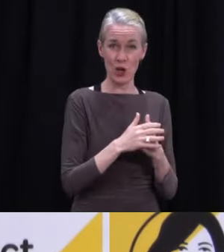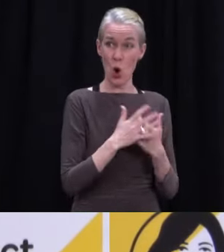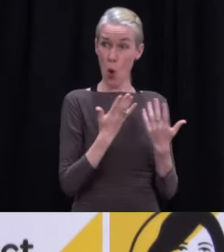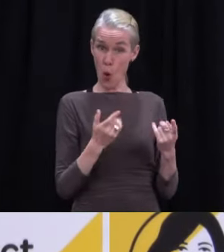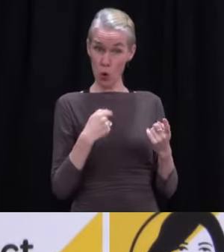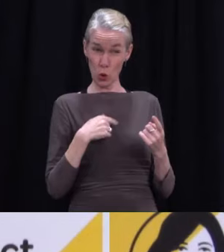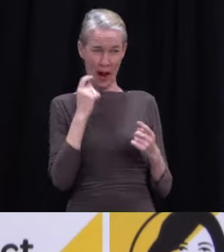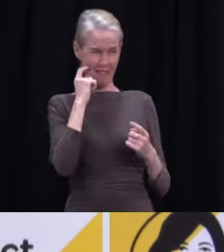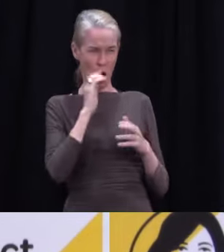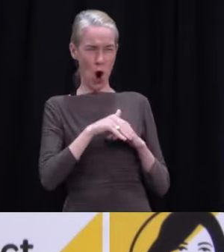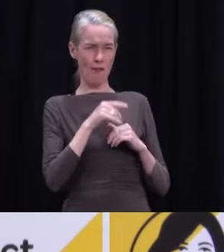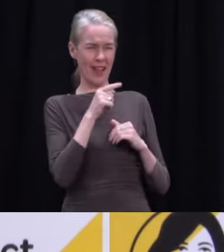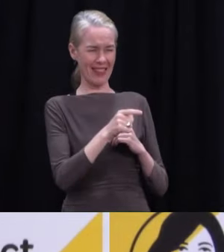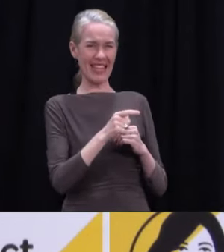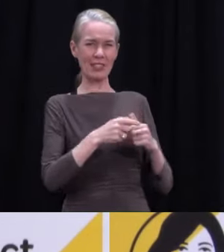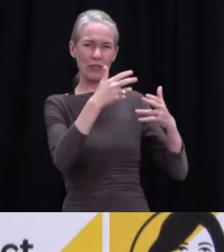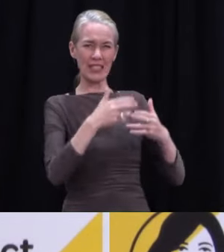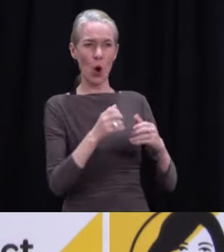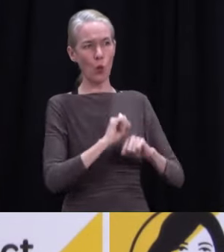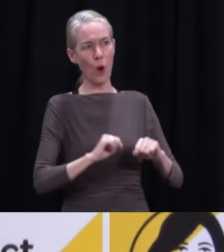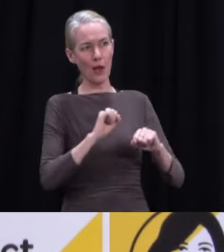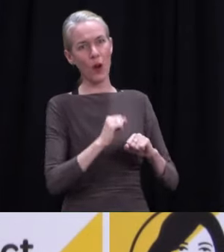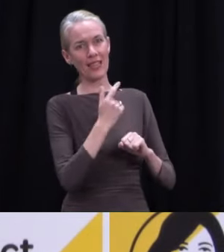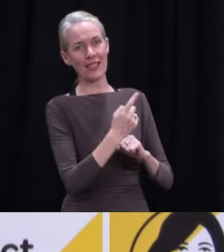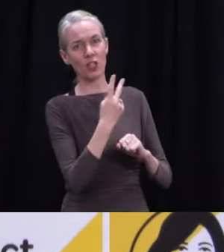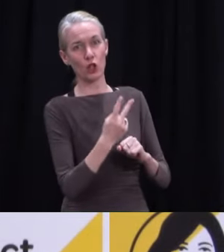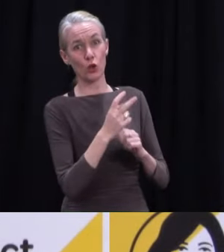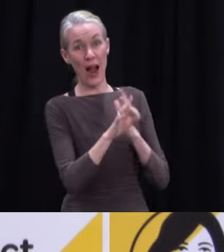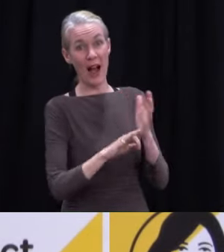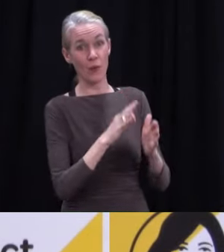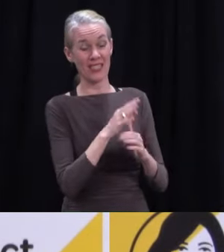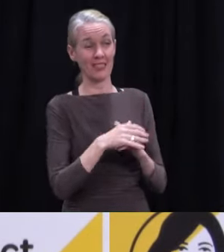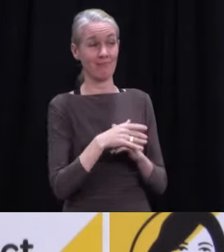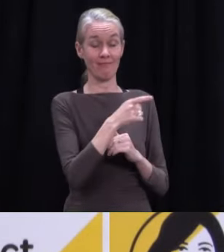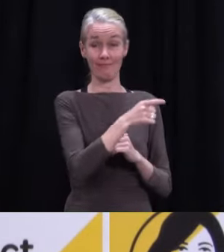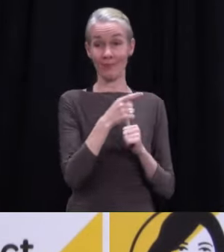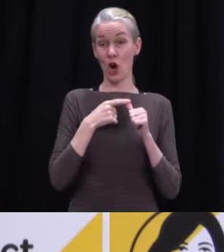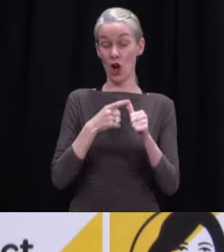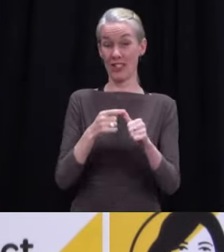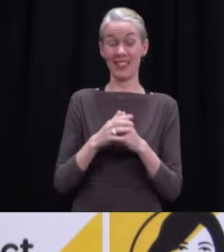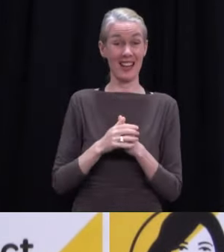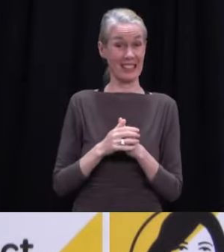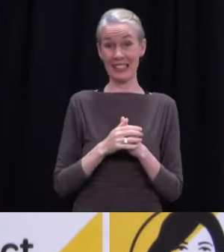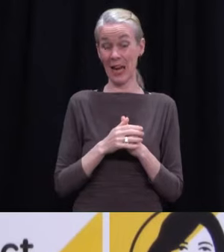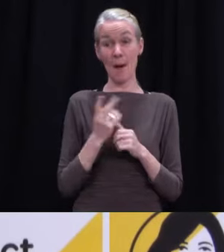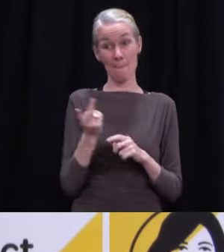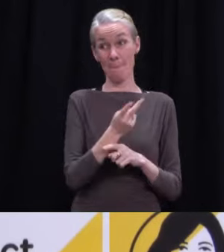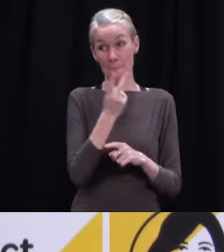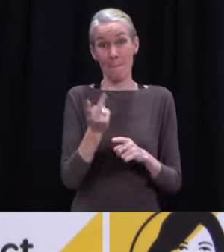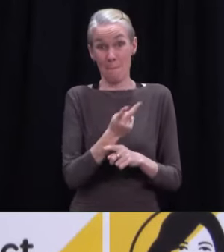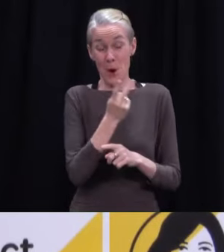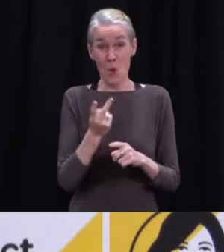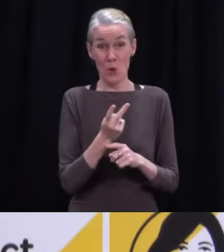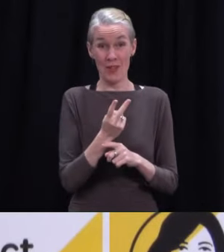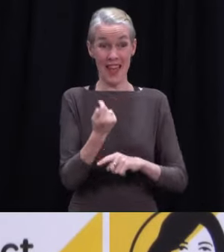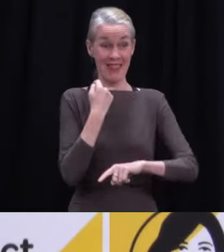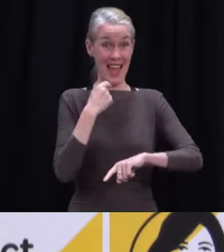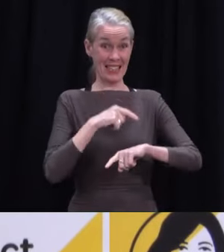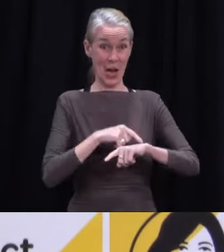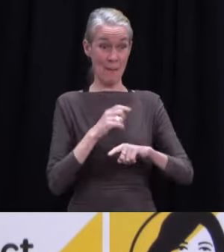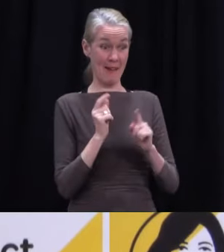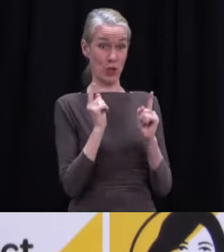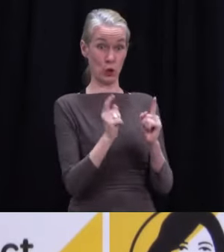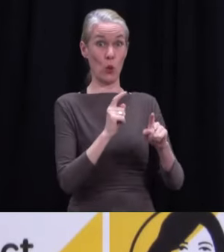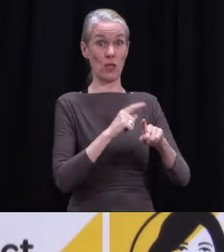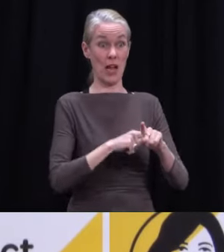flights were being put on speedily. People were having to book and there was a short window for people to get back. But also the considered